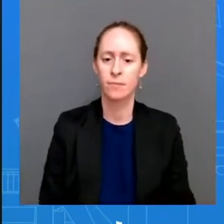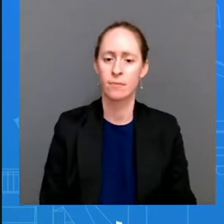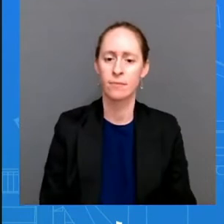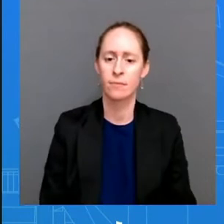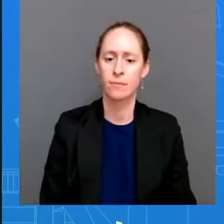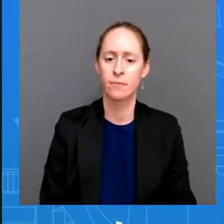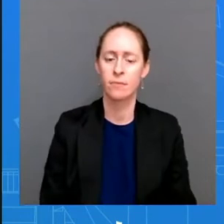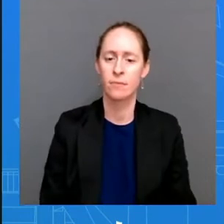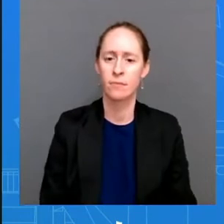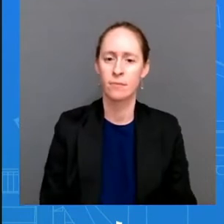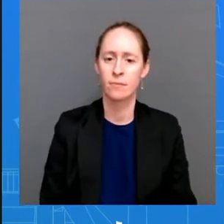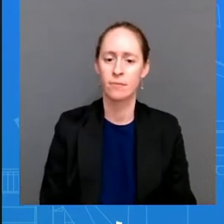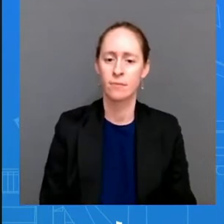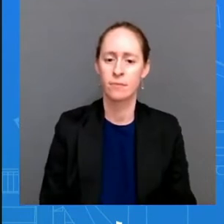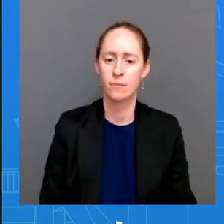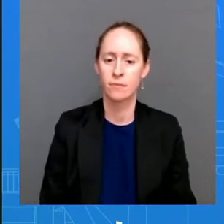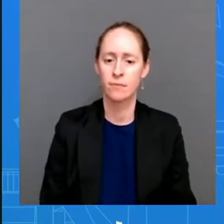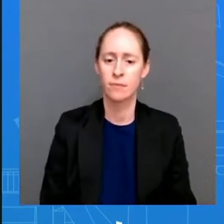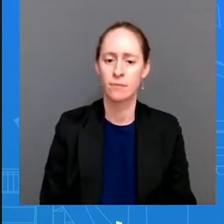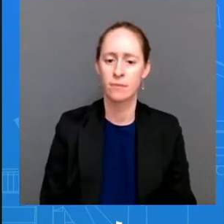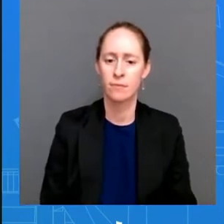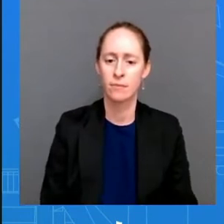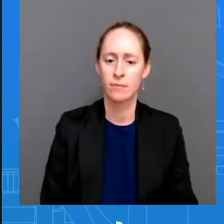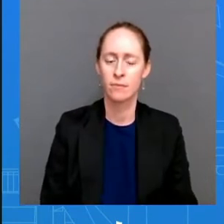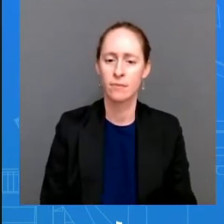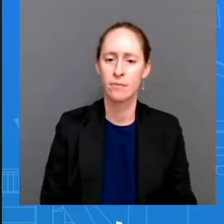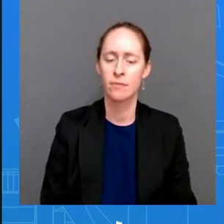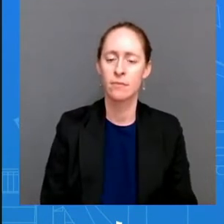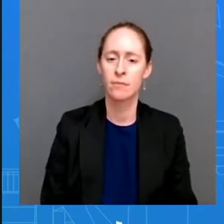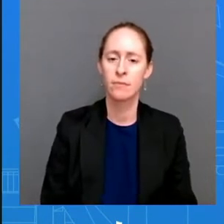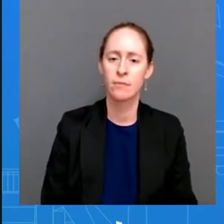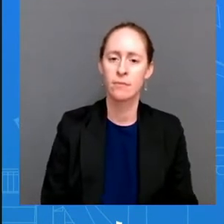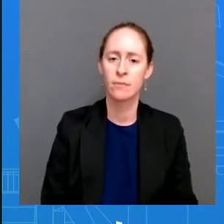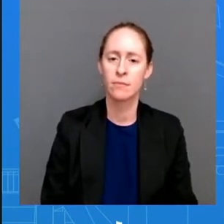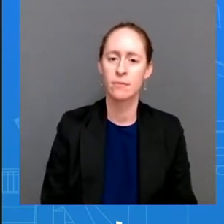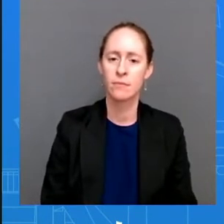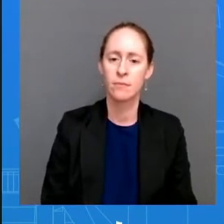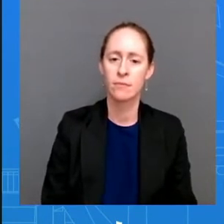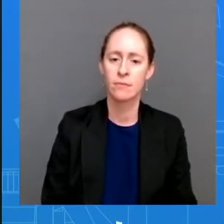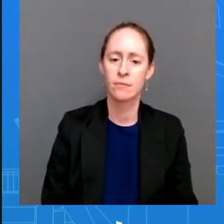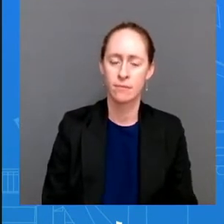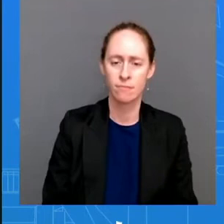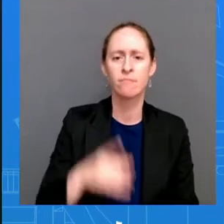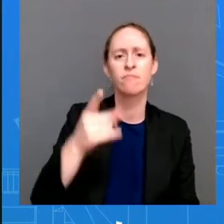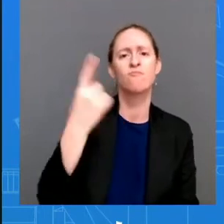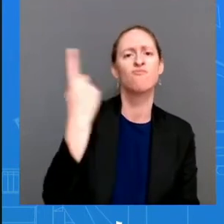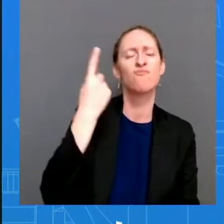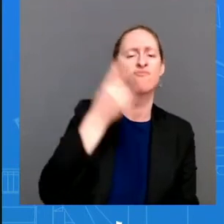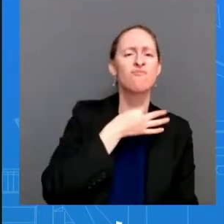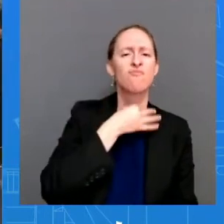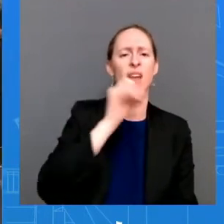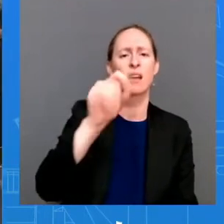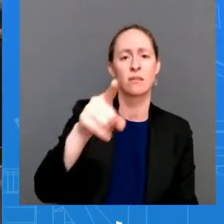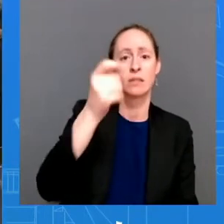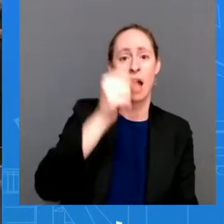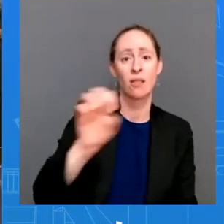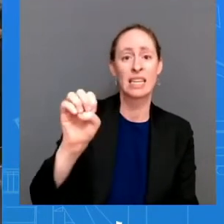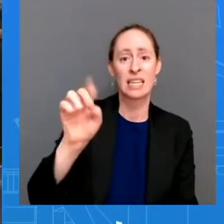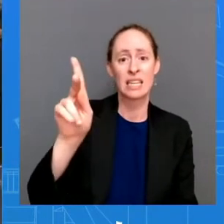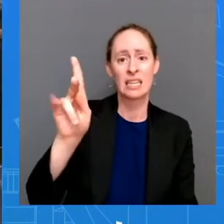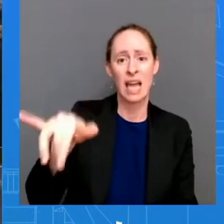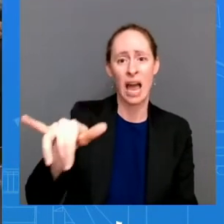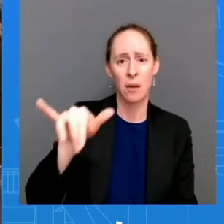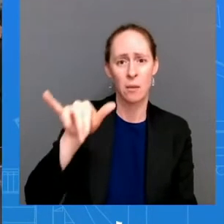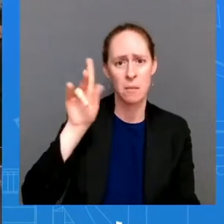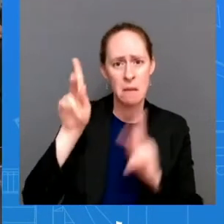uh people in southeastern kentucky are still digging out from the devastating floods they had last week i know the president is isolating right now because